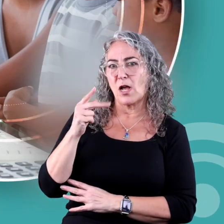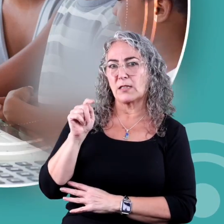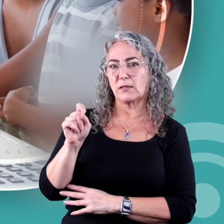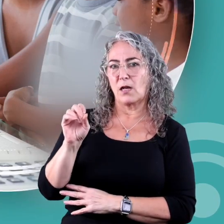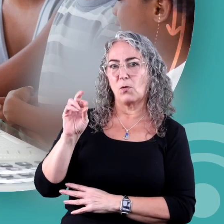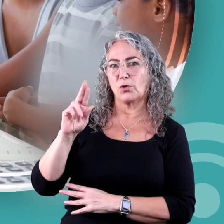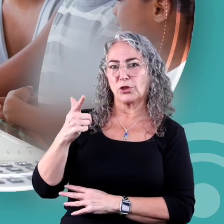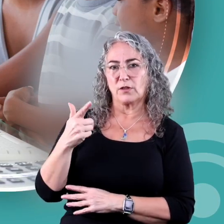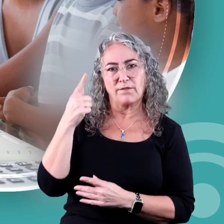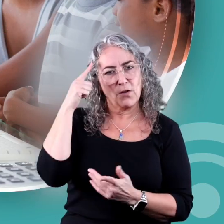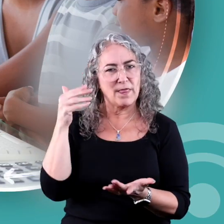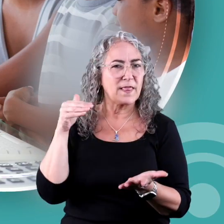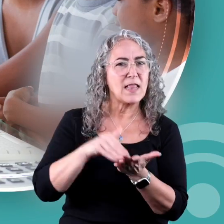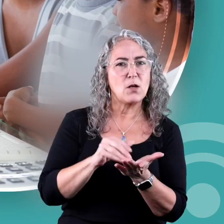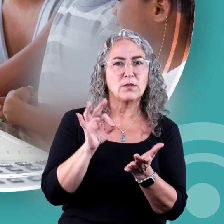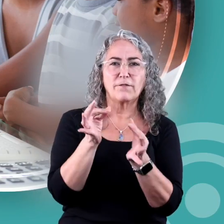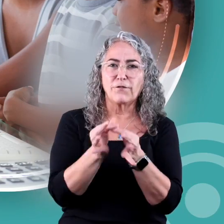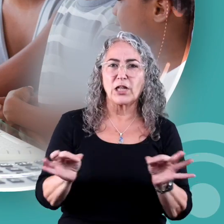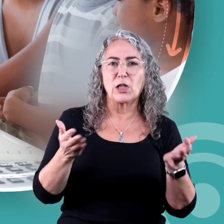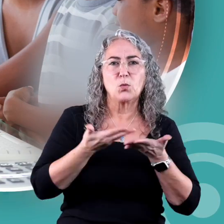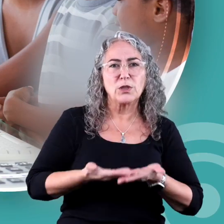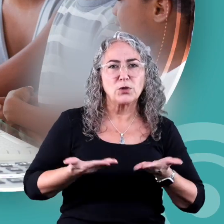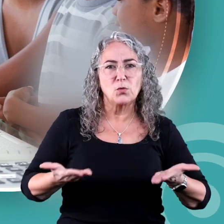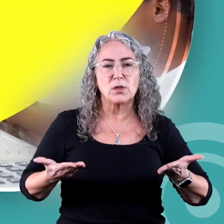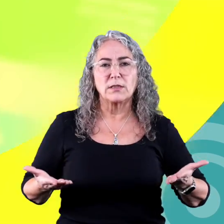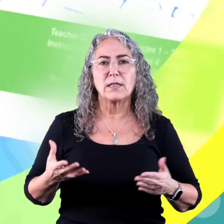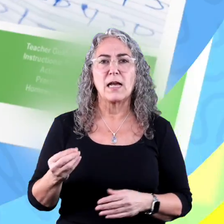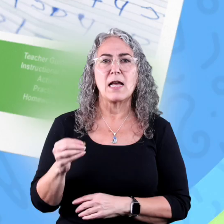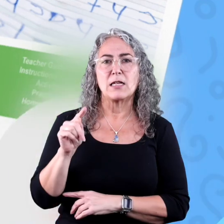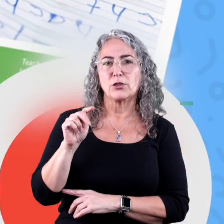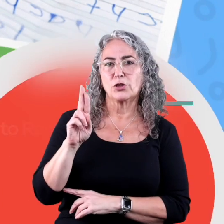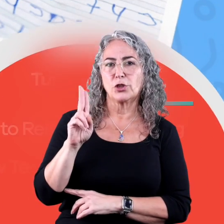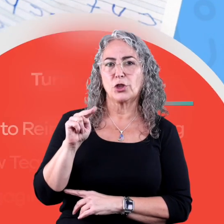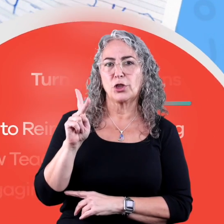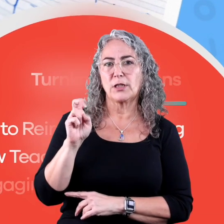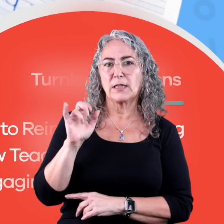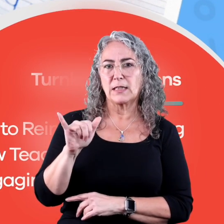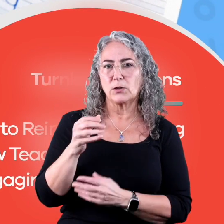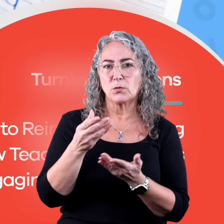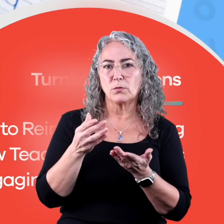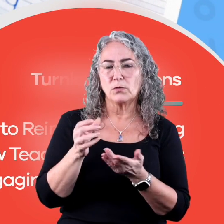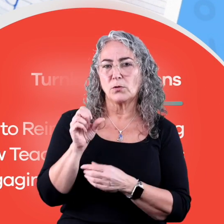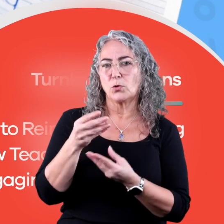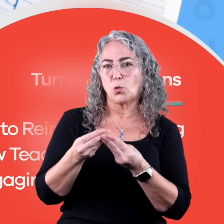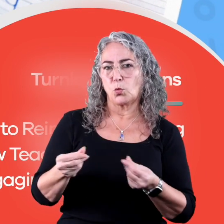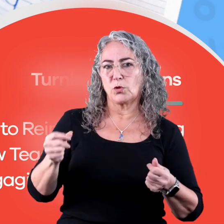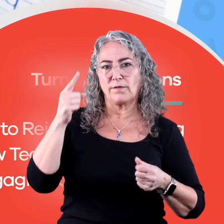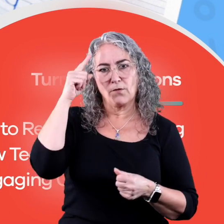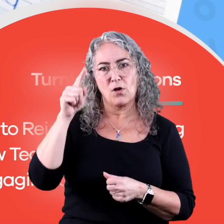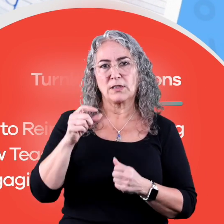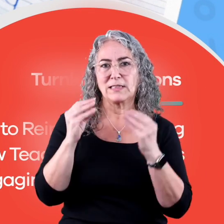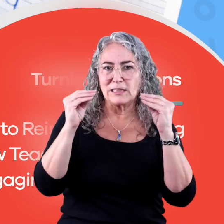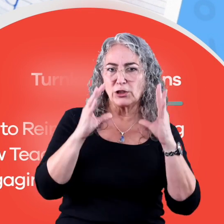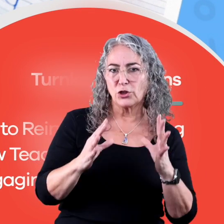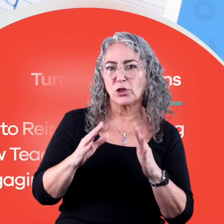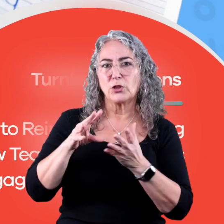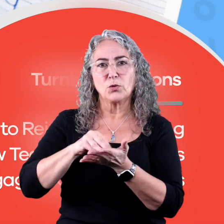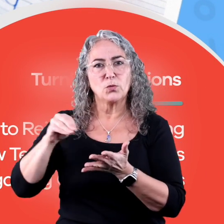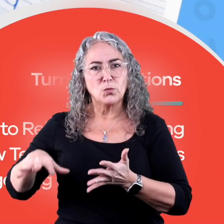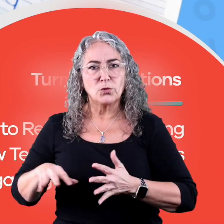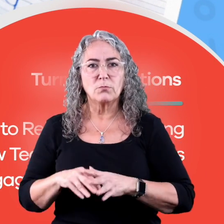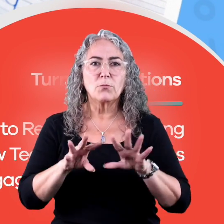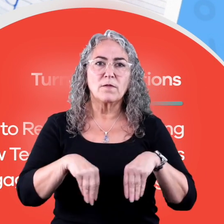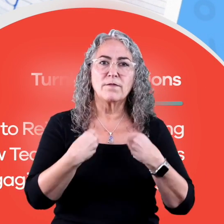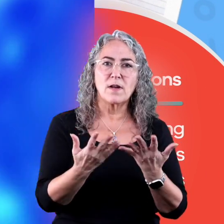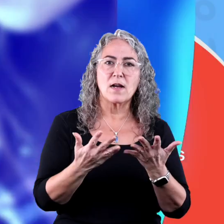.org for thousands of free resources and turnkey solutions for teachers and homeschoolers.